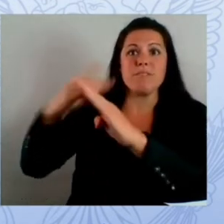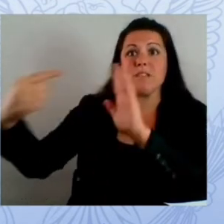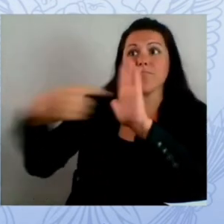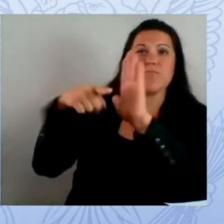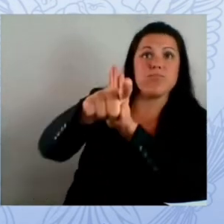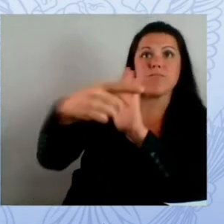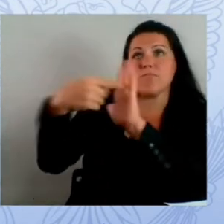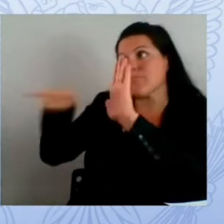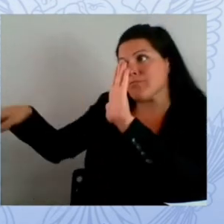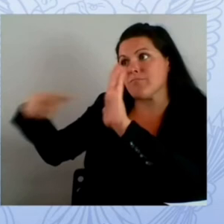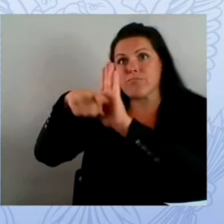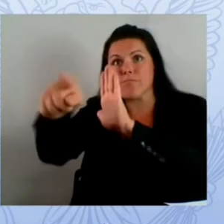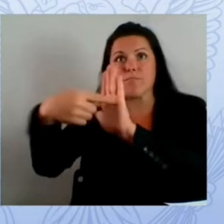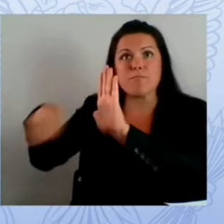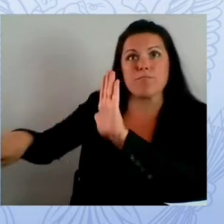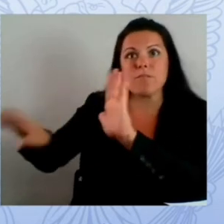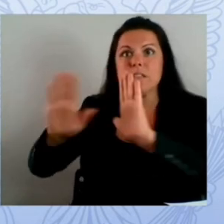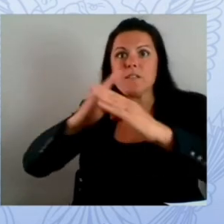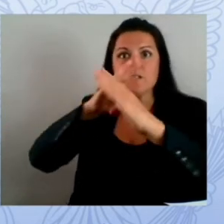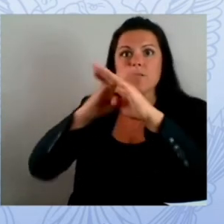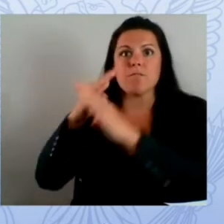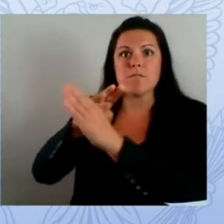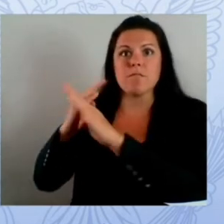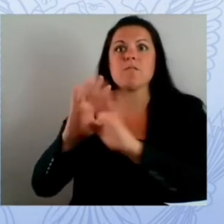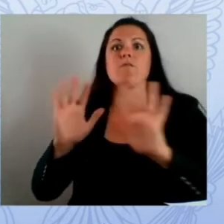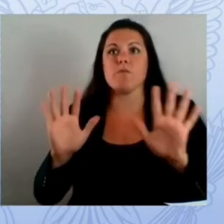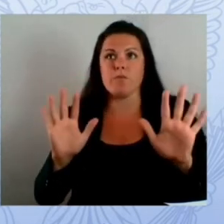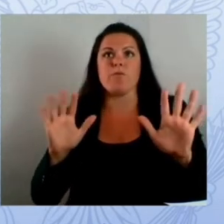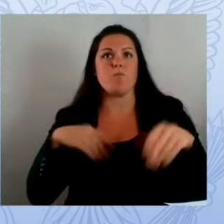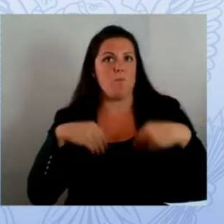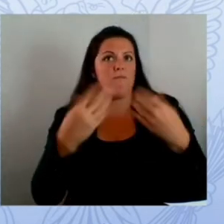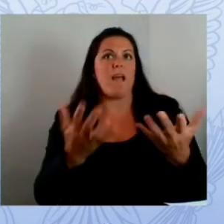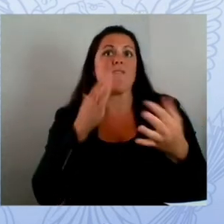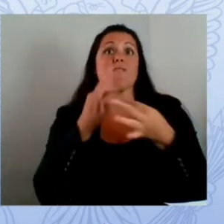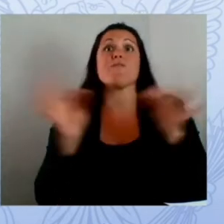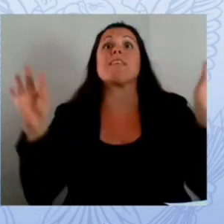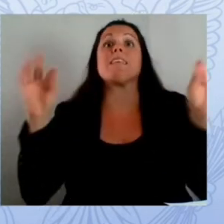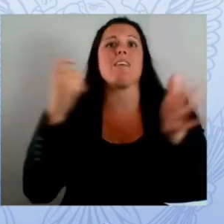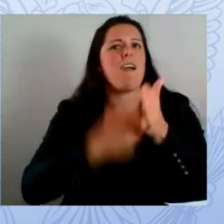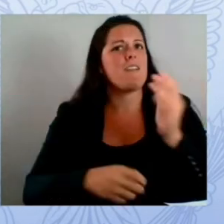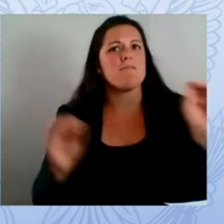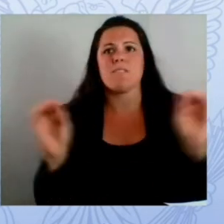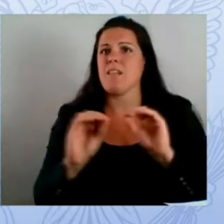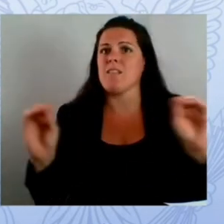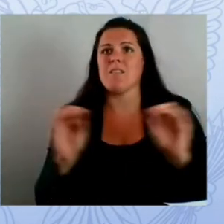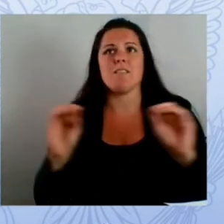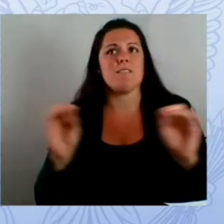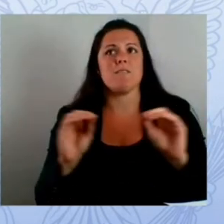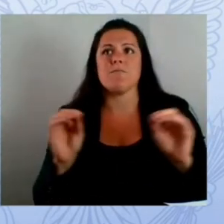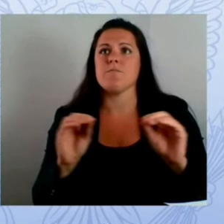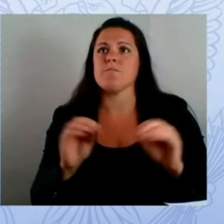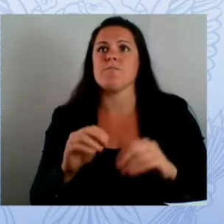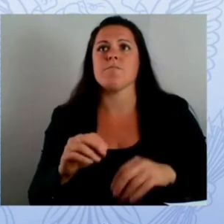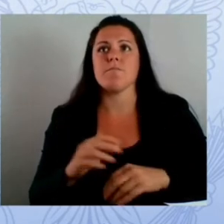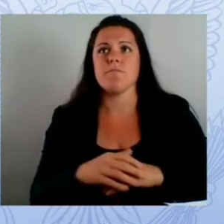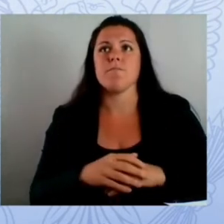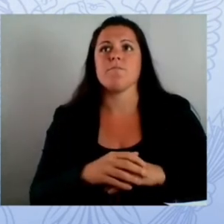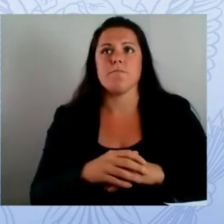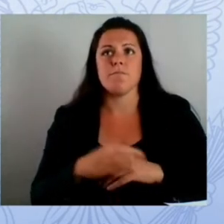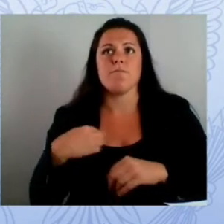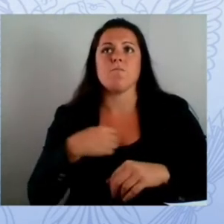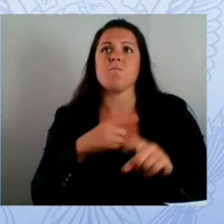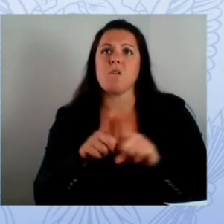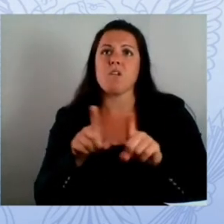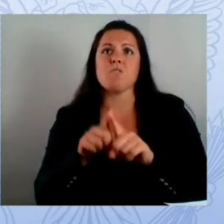sdc we cyber guardians teams has also delivered a number of statewide trainings and resources on on controls such as mfa we have a a